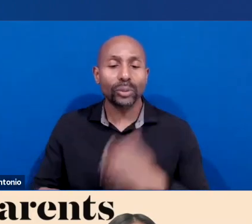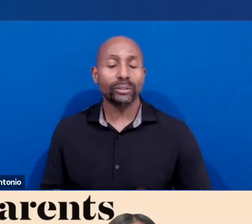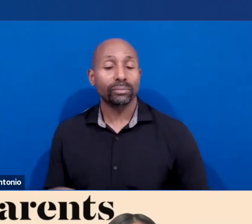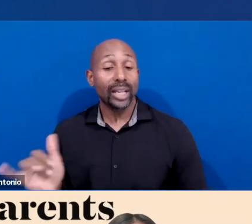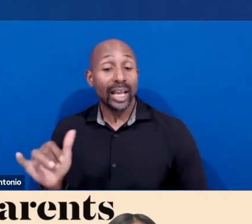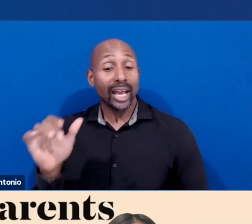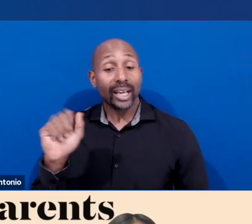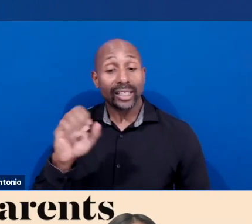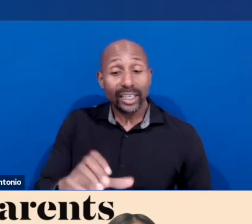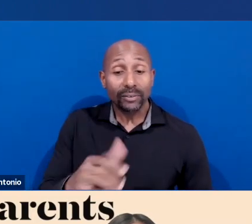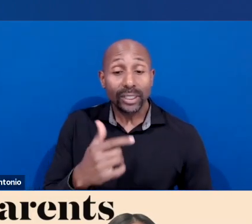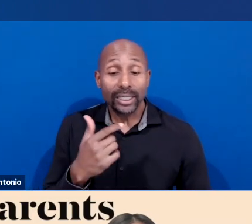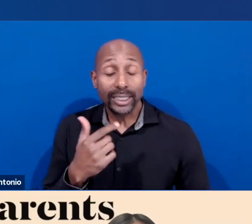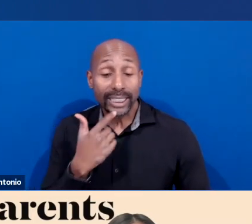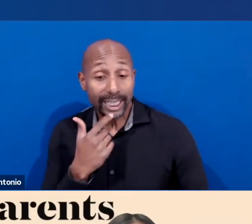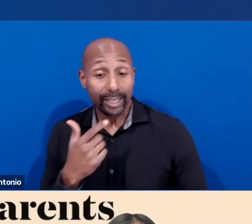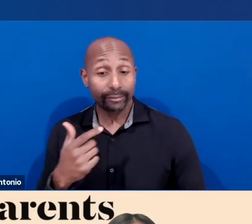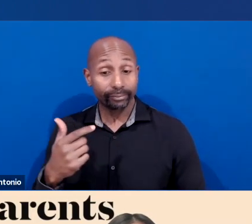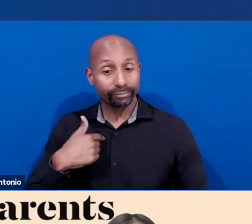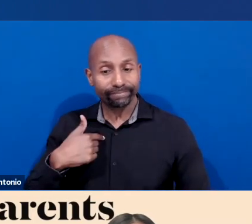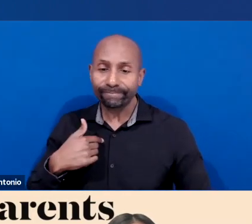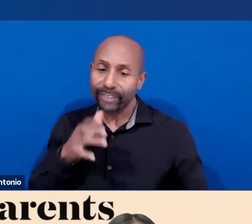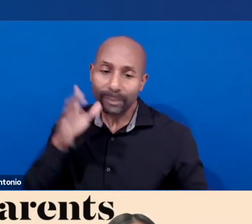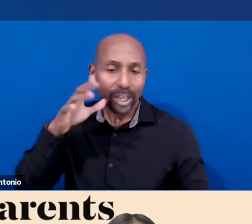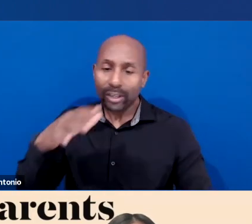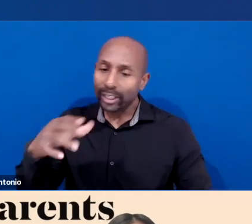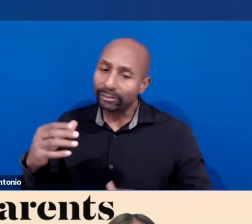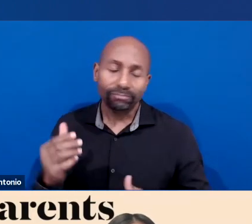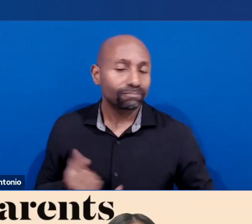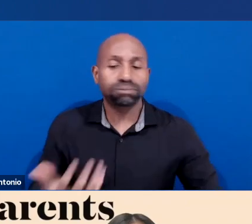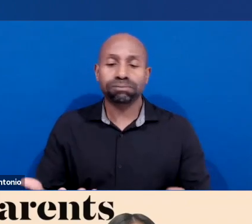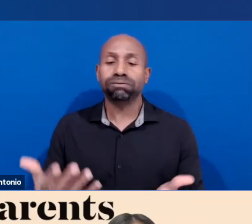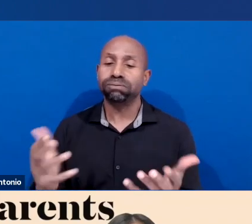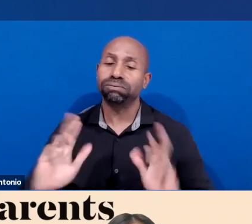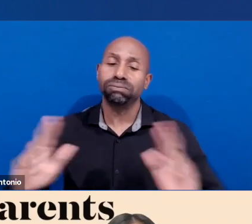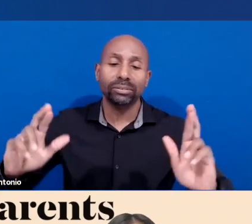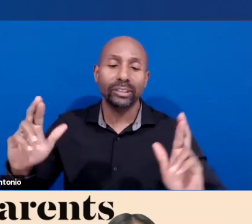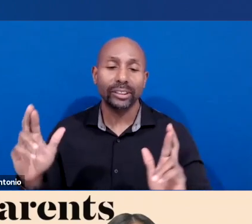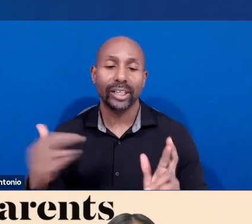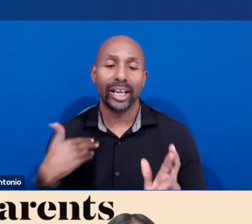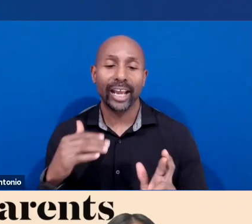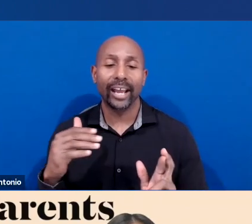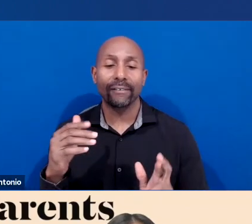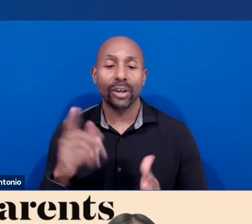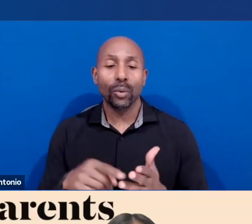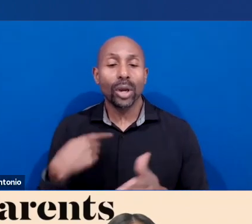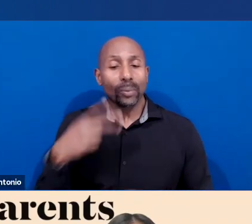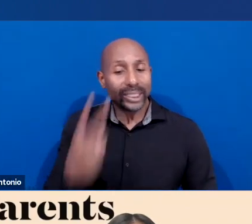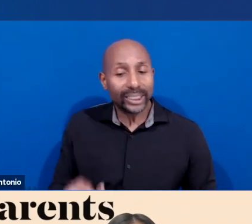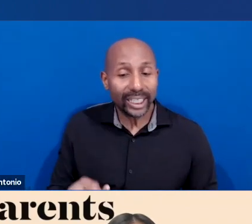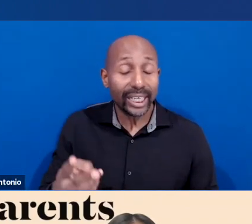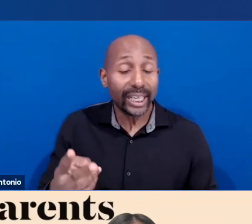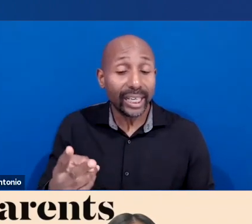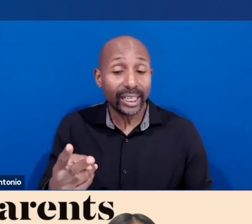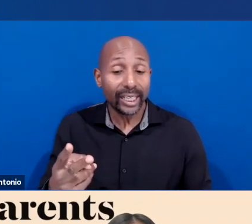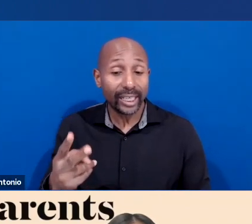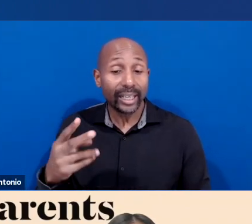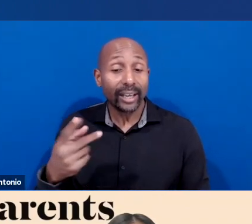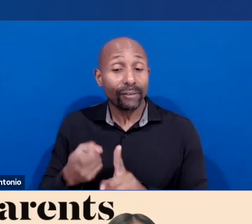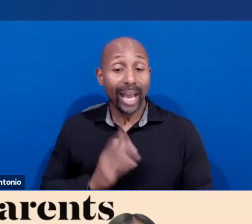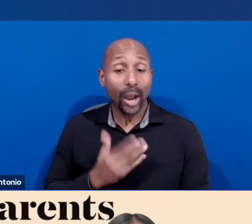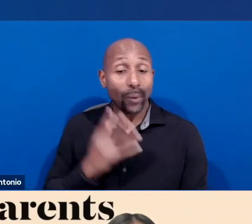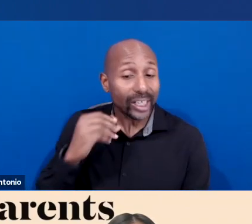foundation for my child. And the importance of parent partnerships in our school is not just backed by research, but it's also backed by what we know